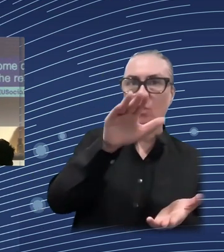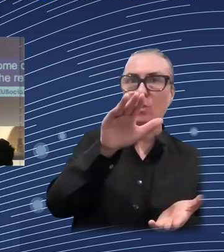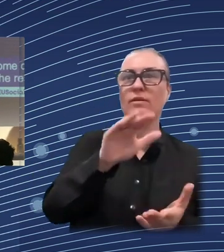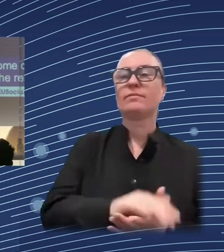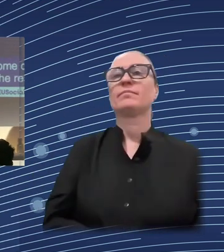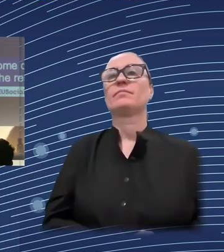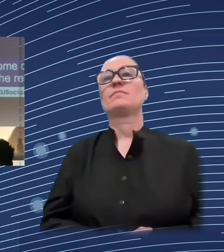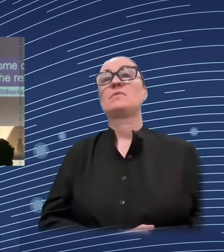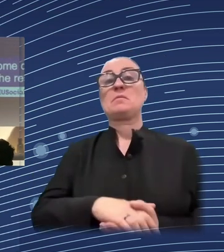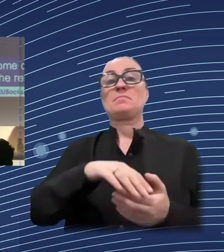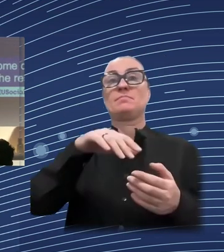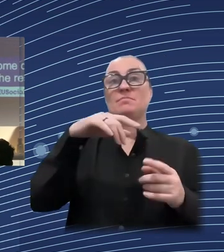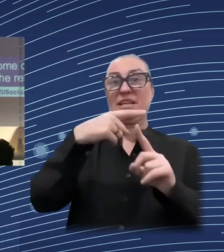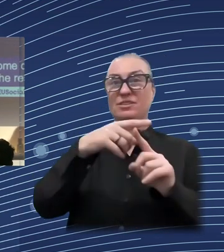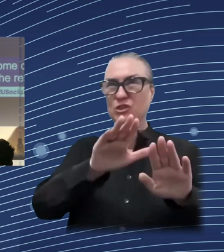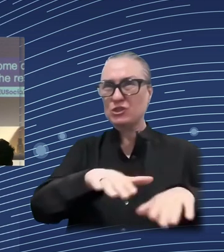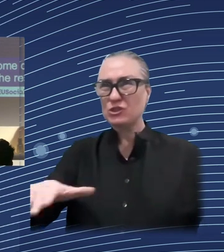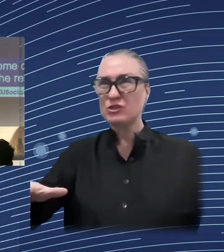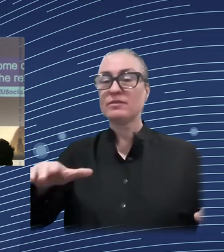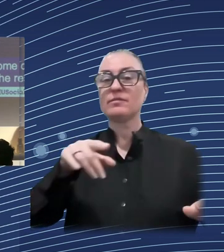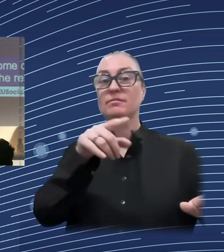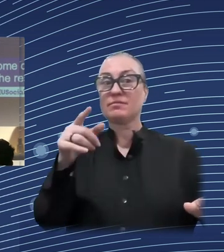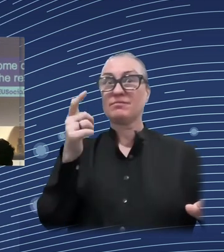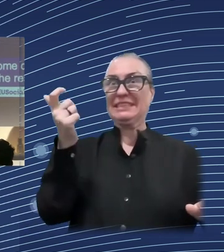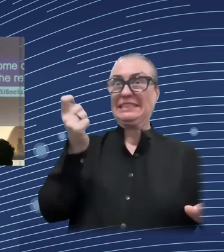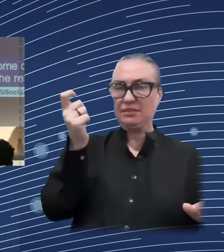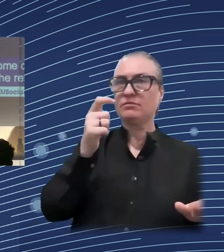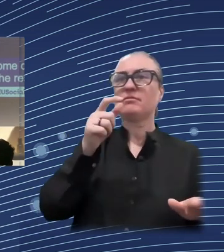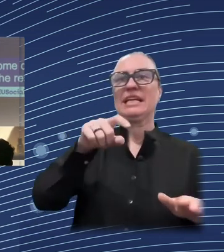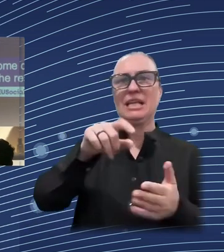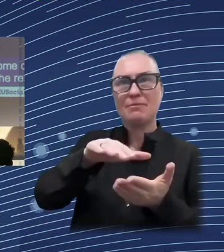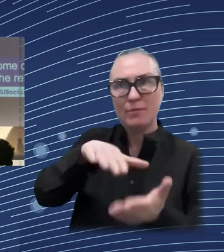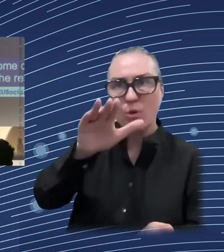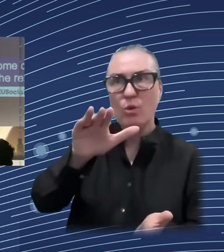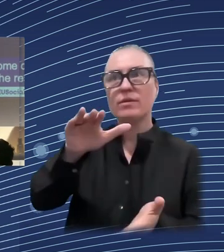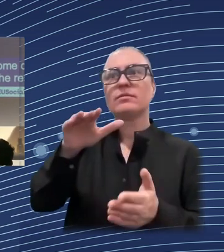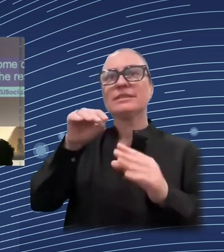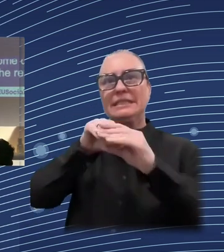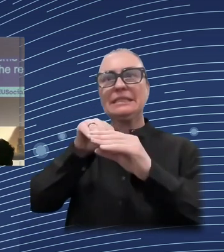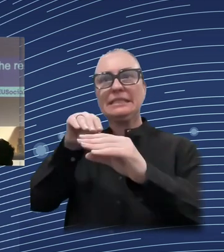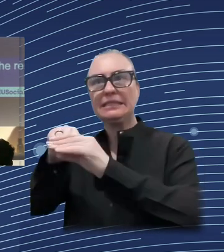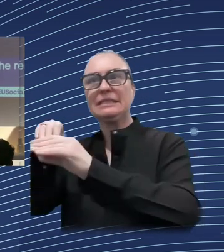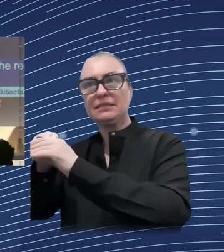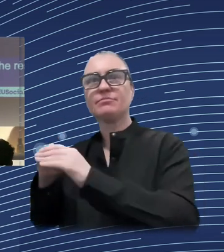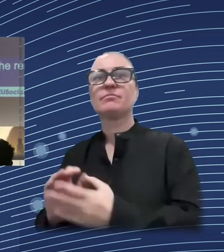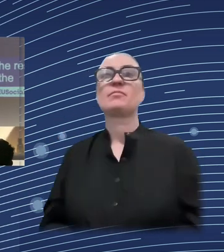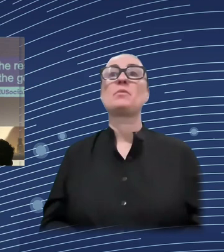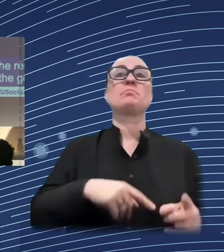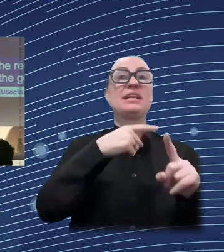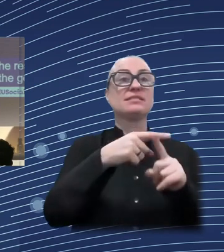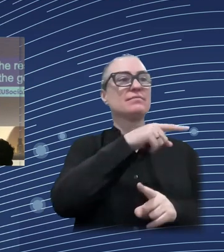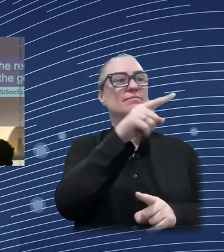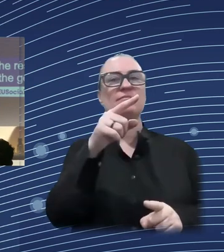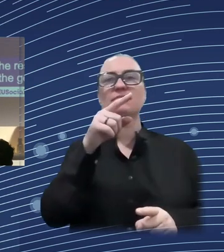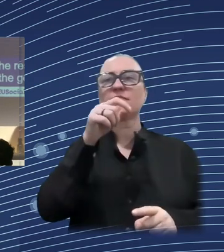those annual increases have come in, government has every year introduced some sort of revenue recycling where they use a certain